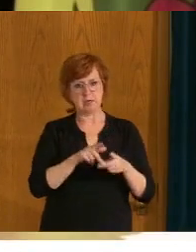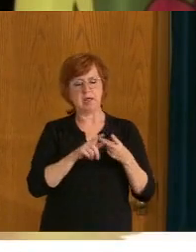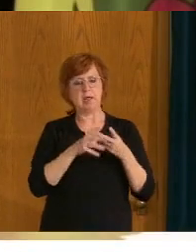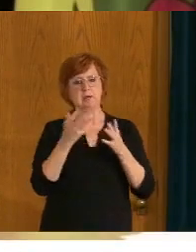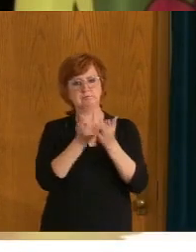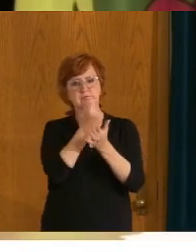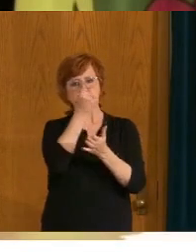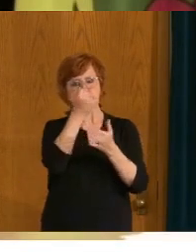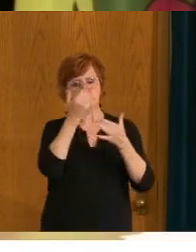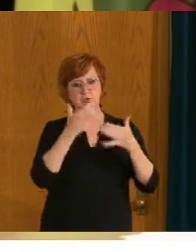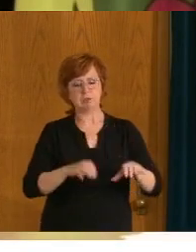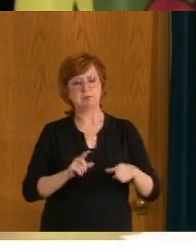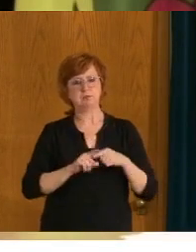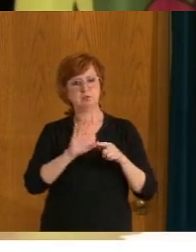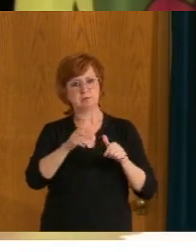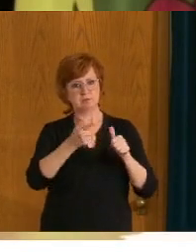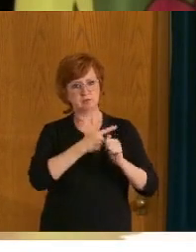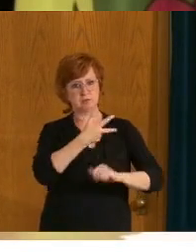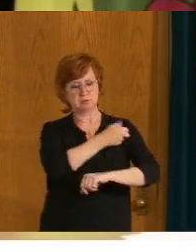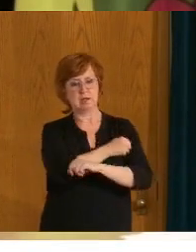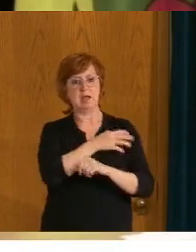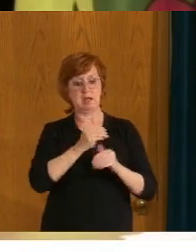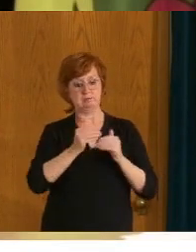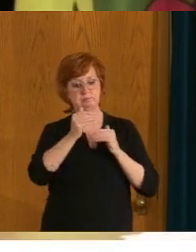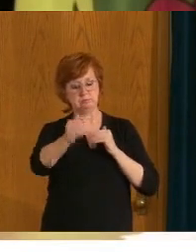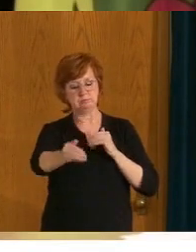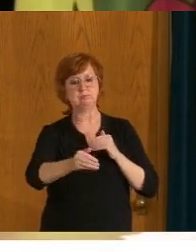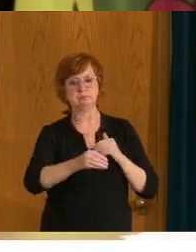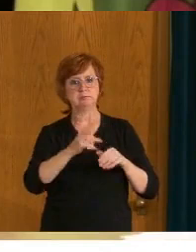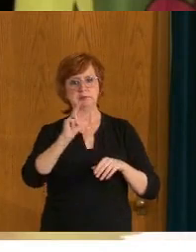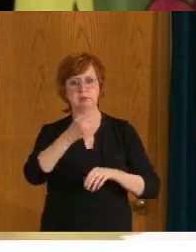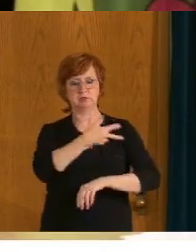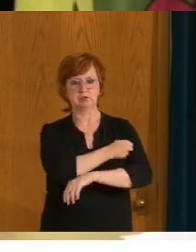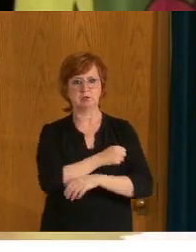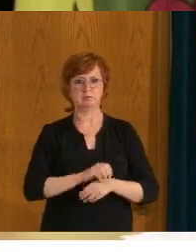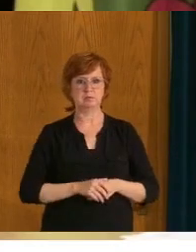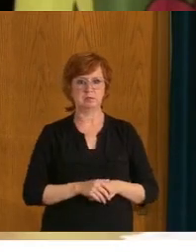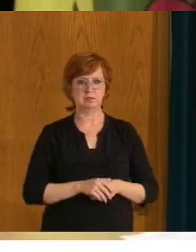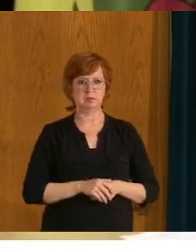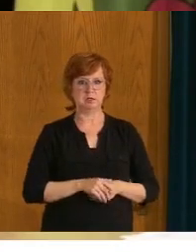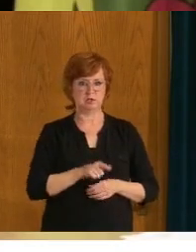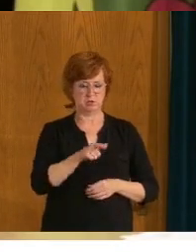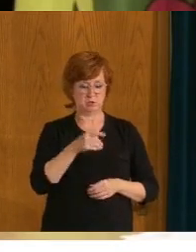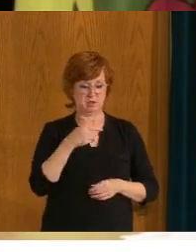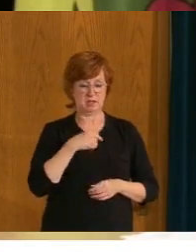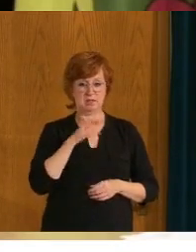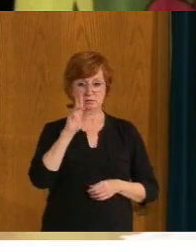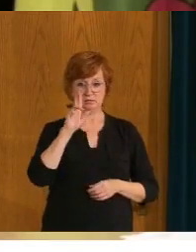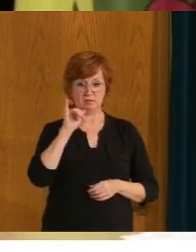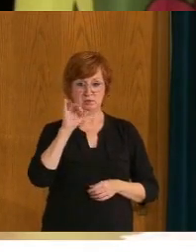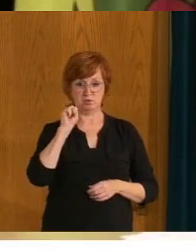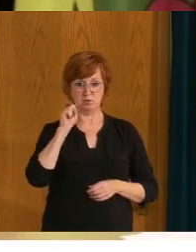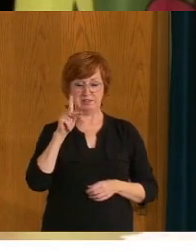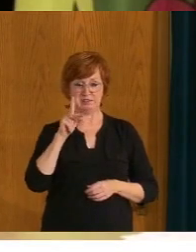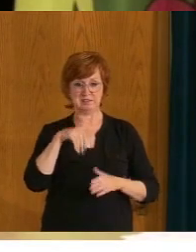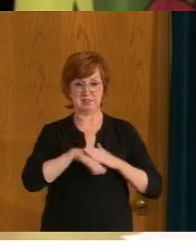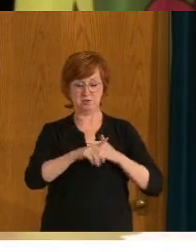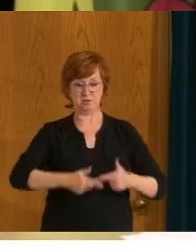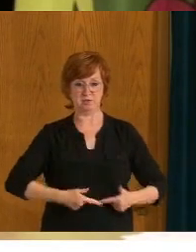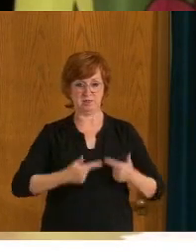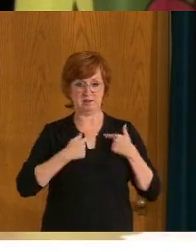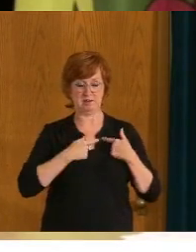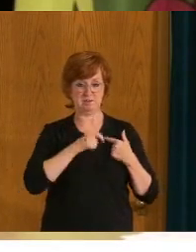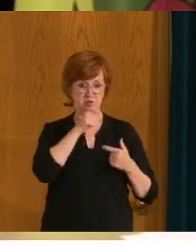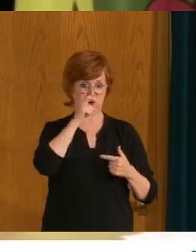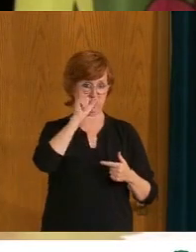first shot and then, ultimately when it's your turn, get your second shot. Uh, you're living with an unnecessary level of risk. Uh, when you understand that